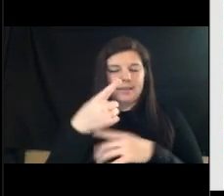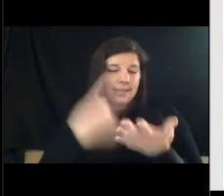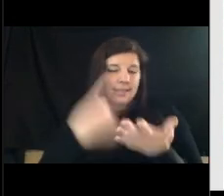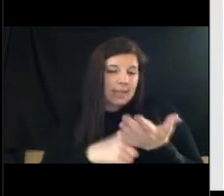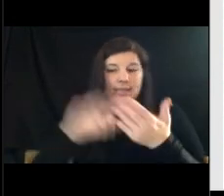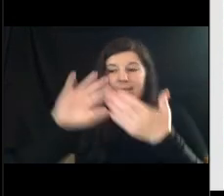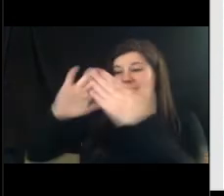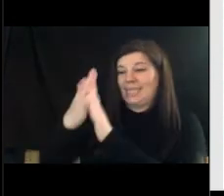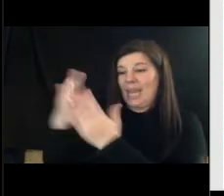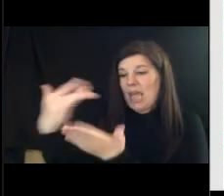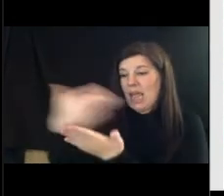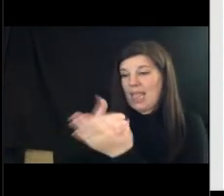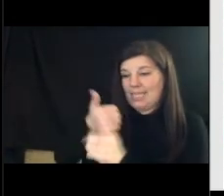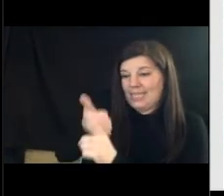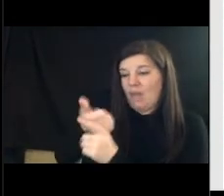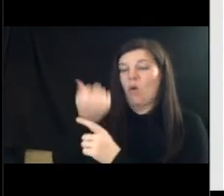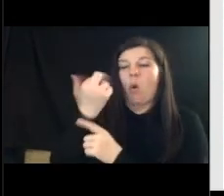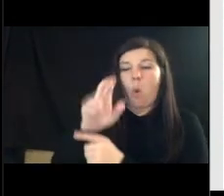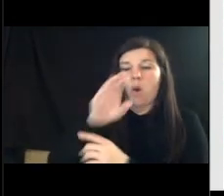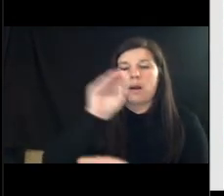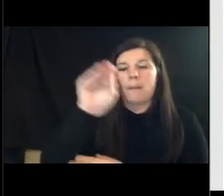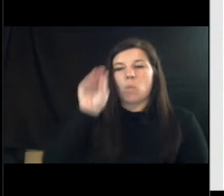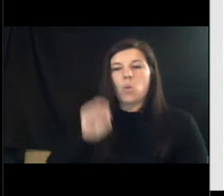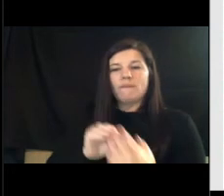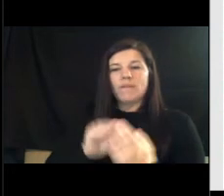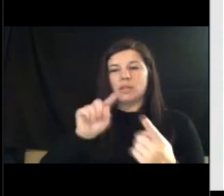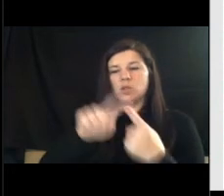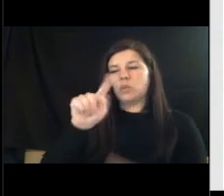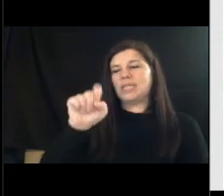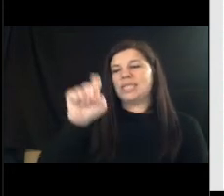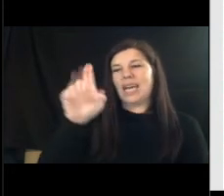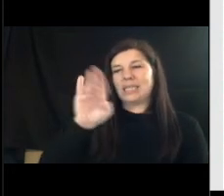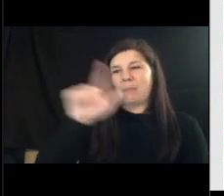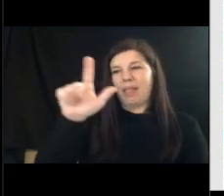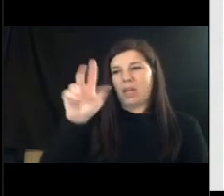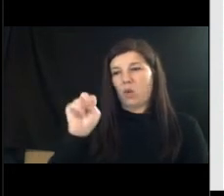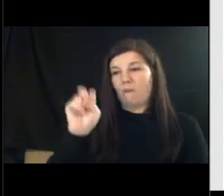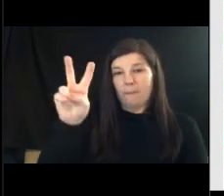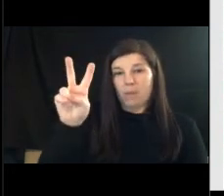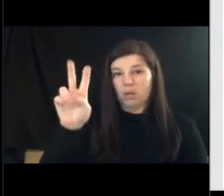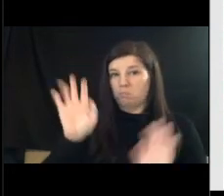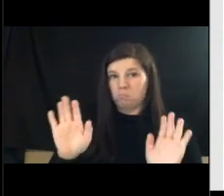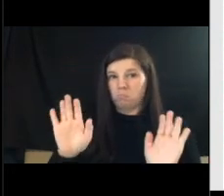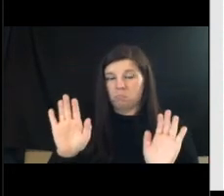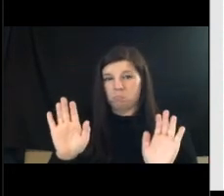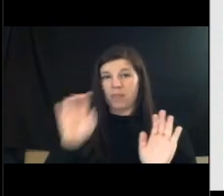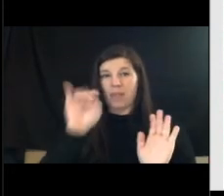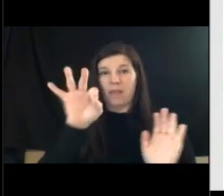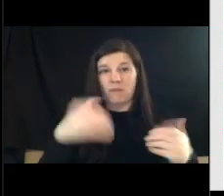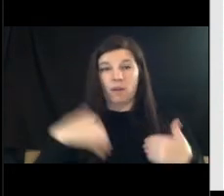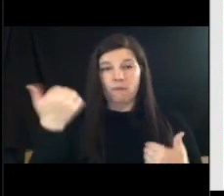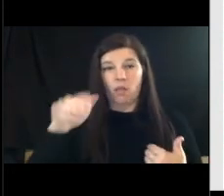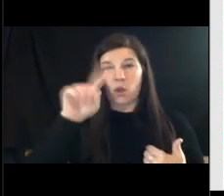of placing on the tax bill in november so um i hope that i i want you know if you have any other questions on it be happy to